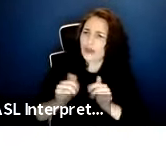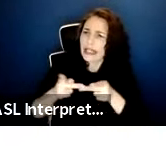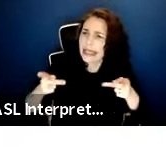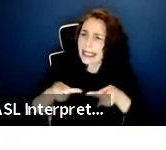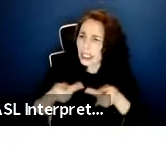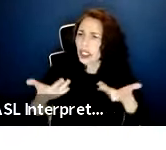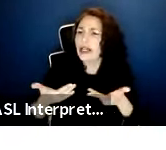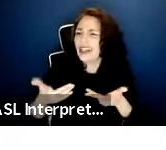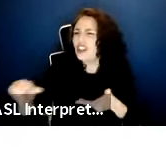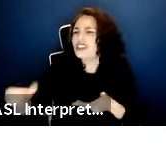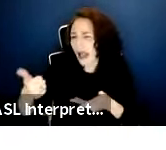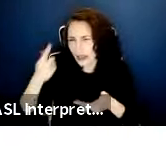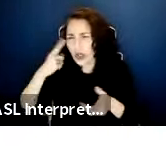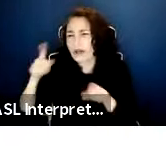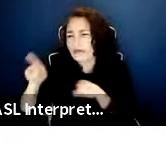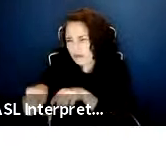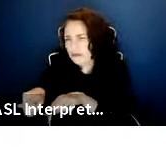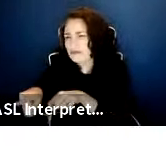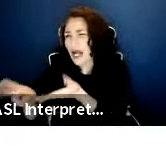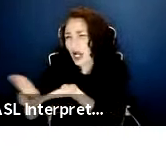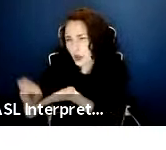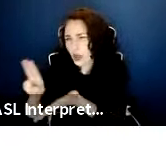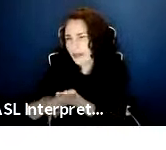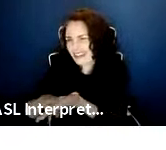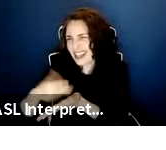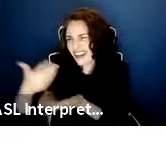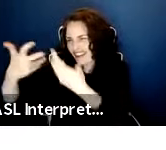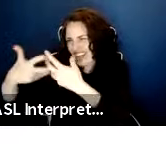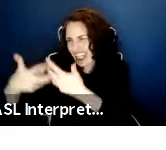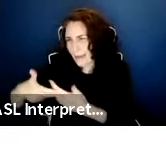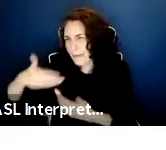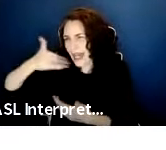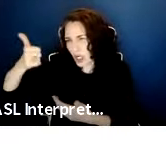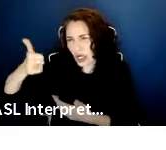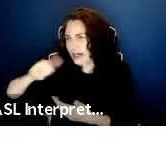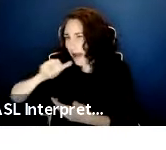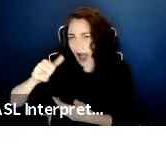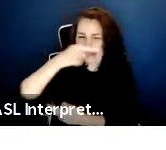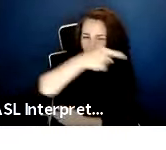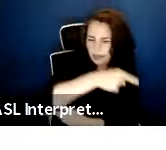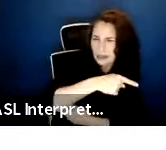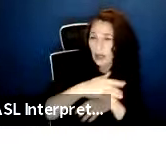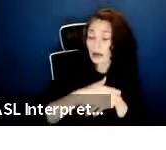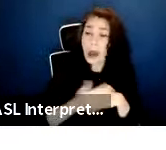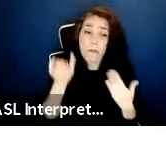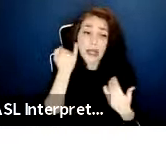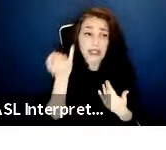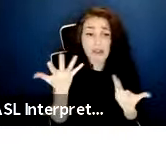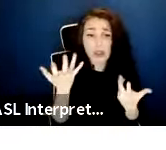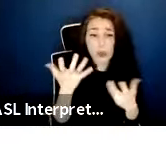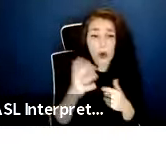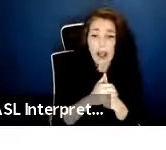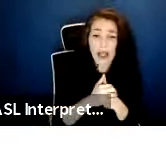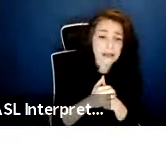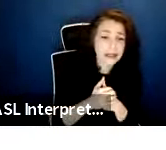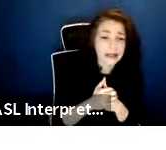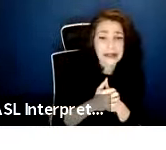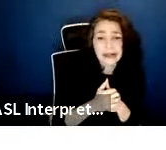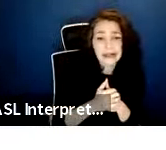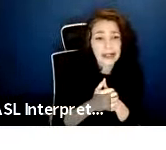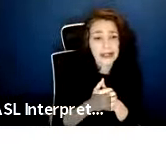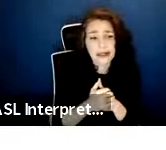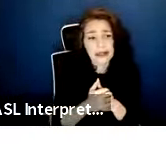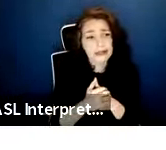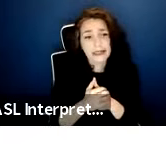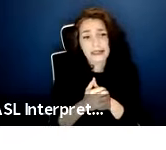Again, we have other agreements that are a better fit for you in that case. But if you're just looking to go somewhere like AVOD, social media, film